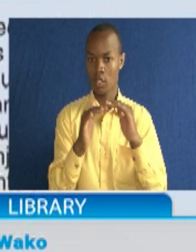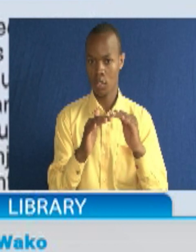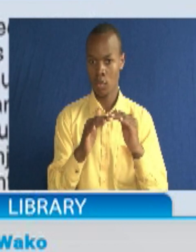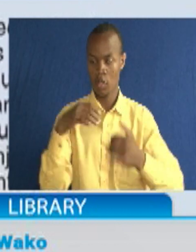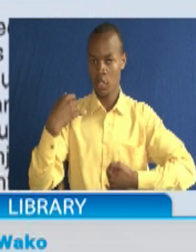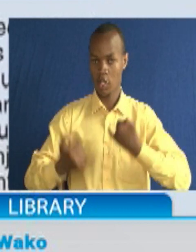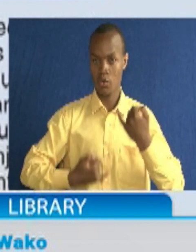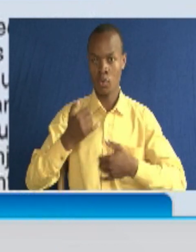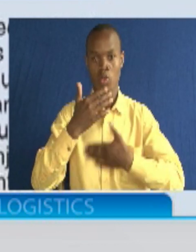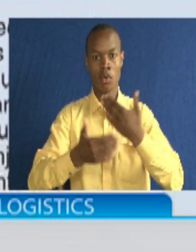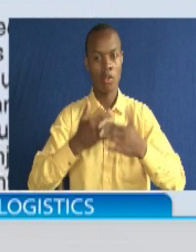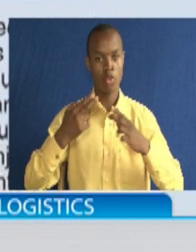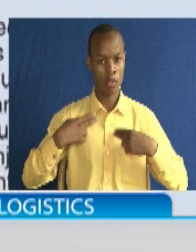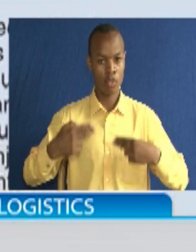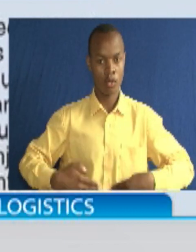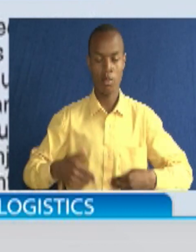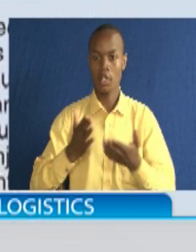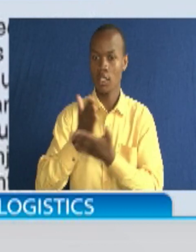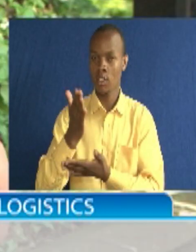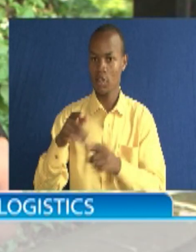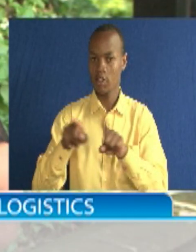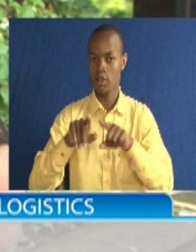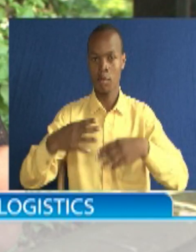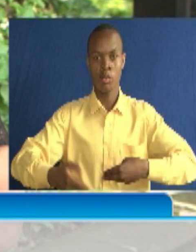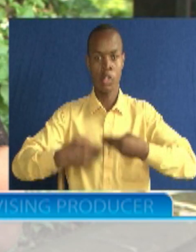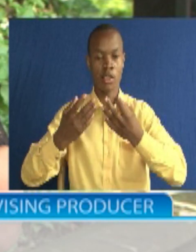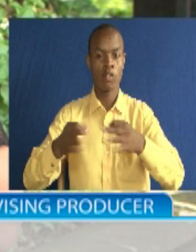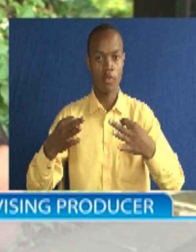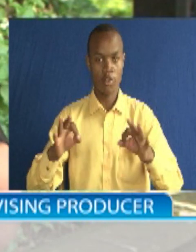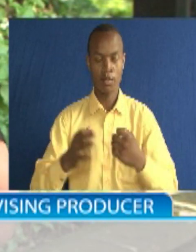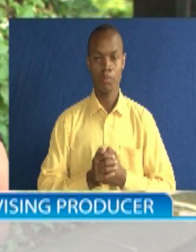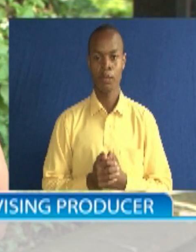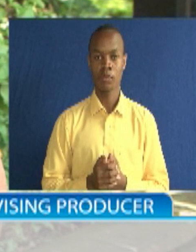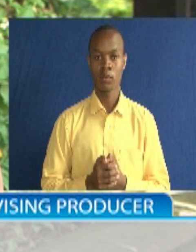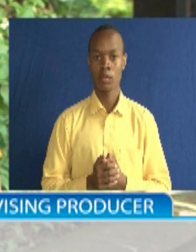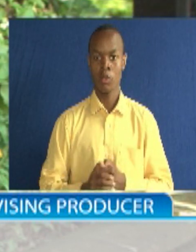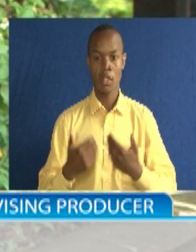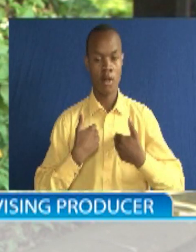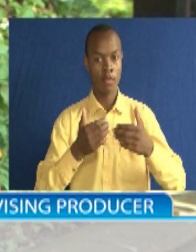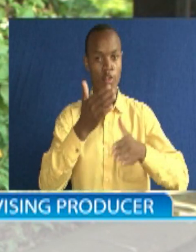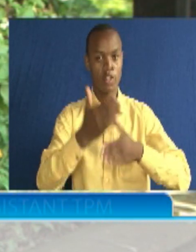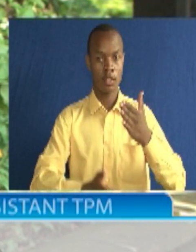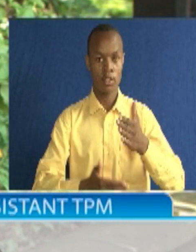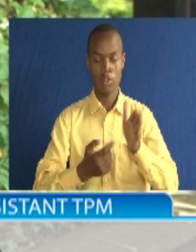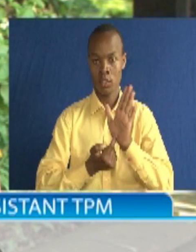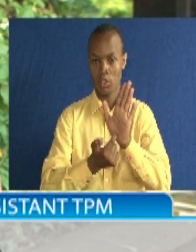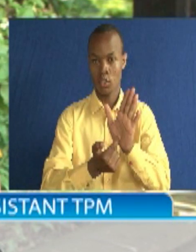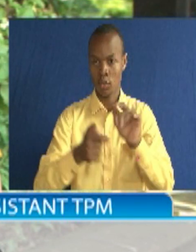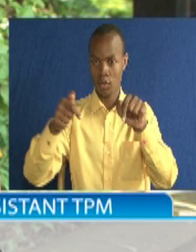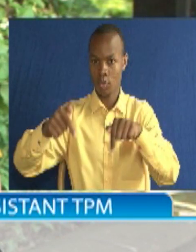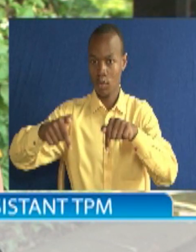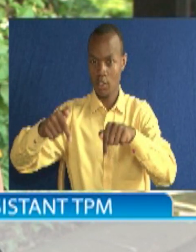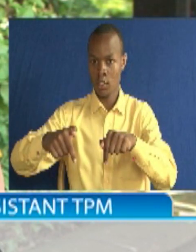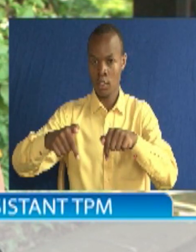all human rights and fundamental freedoms. We have come to the end of our show for today. Remember to stay